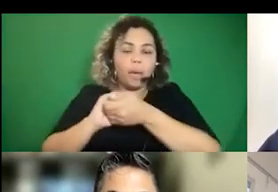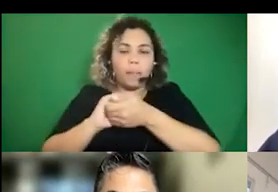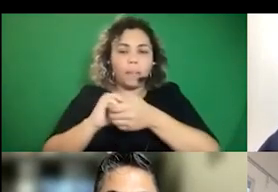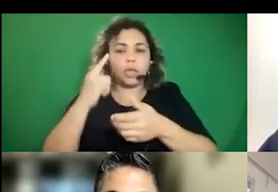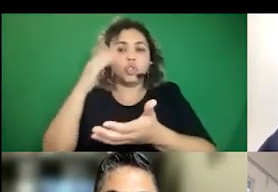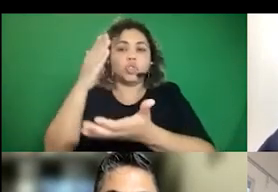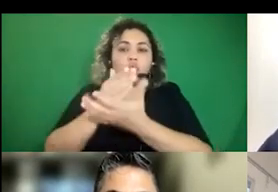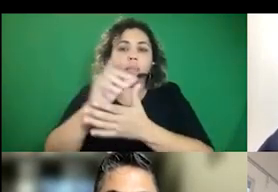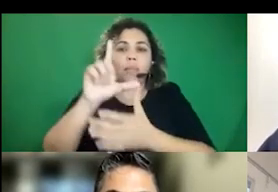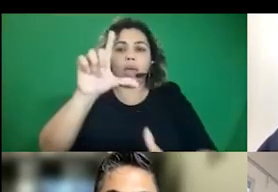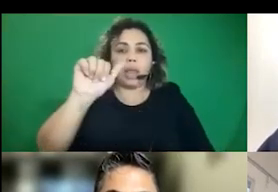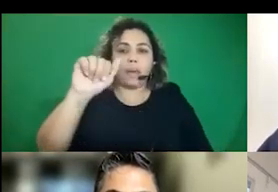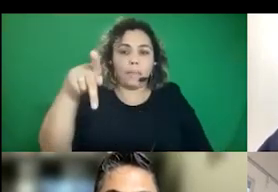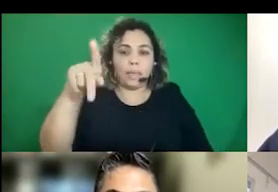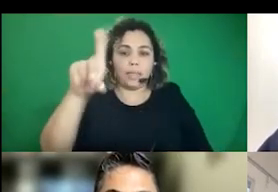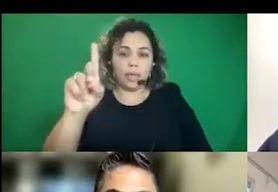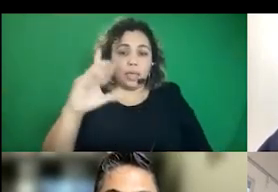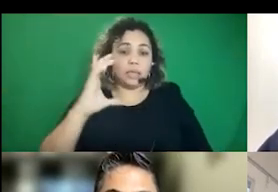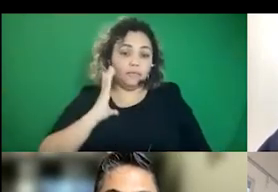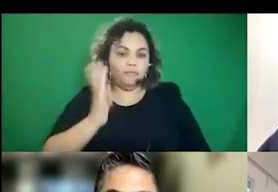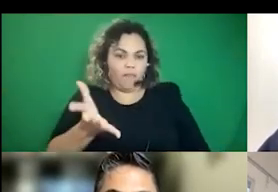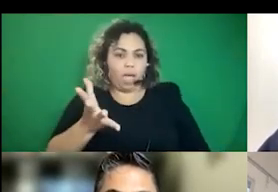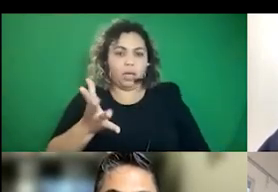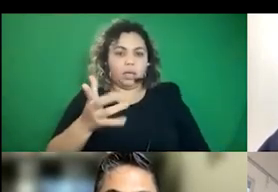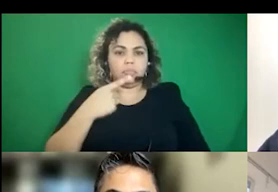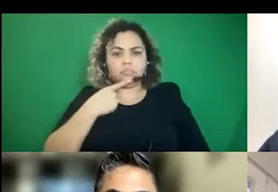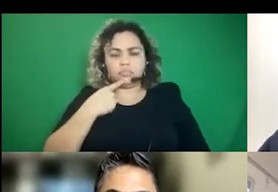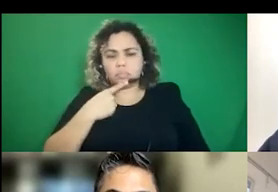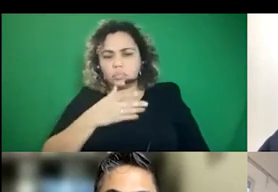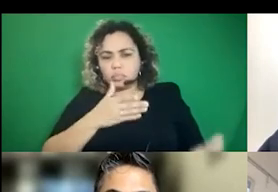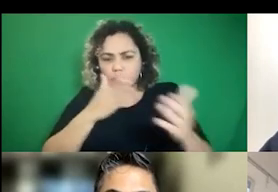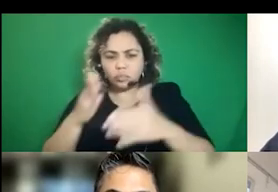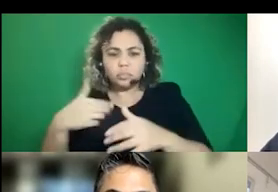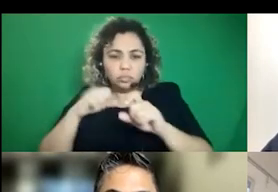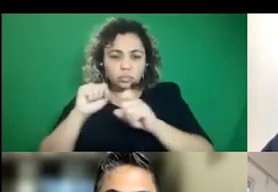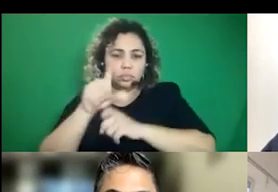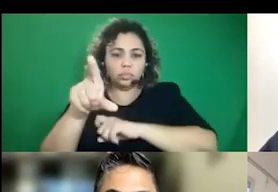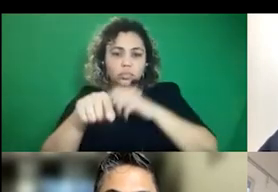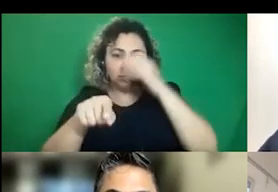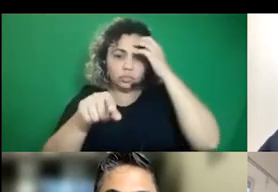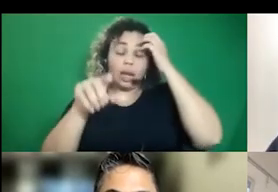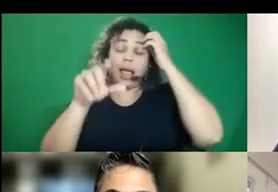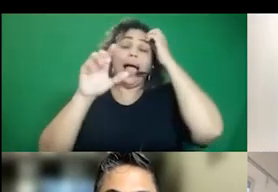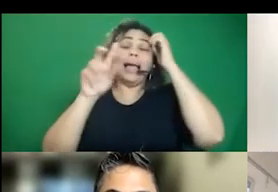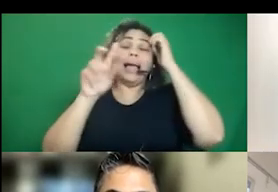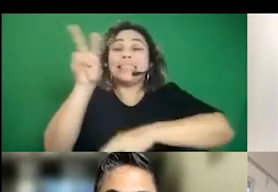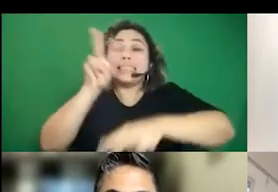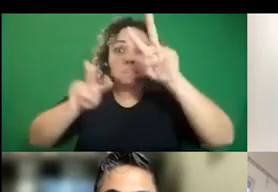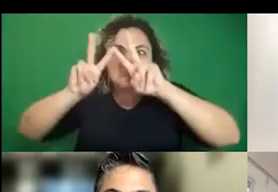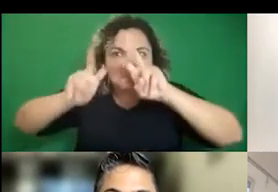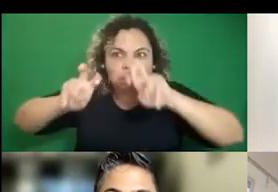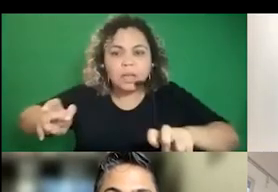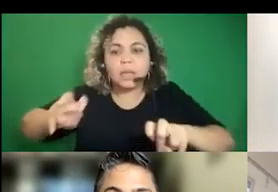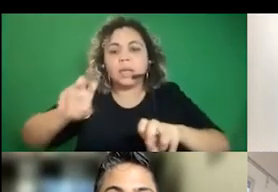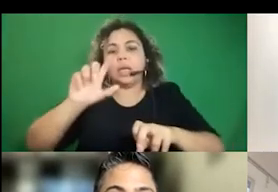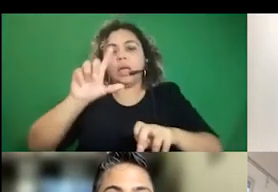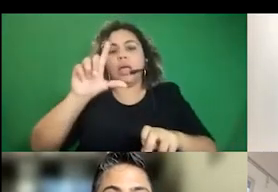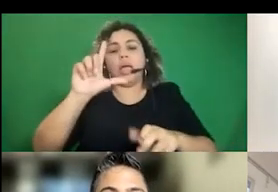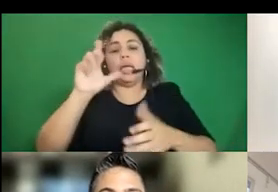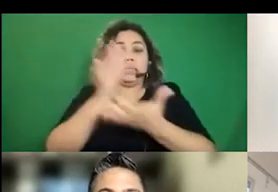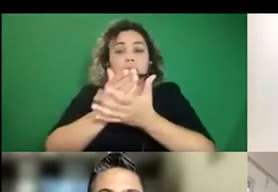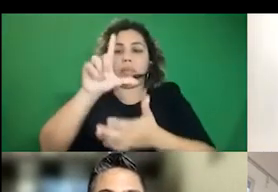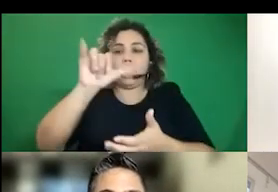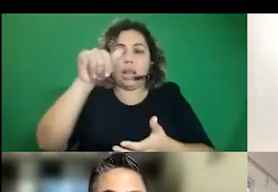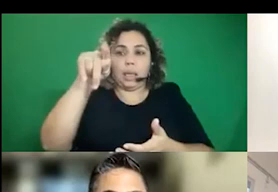Spying. Let's see if this allows media to do it. Yes, it did. A collaboration between Stop LAPD